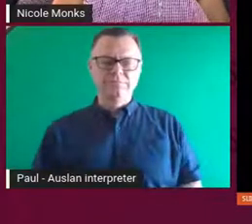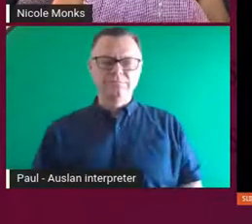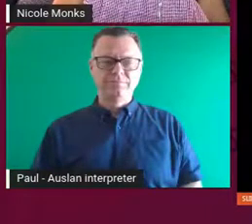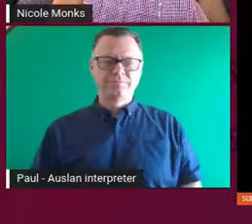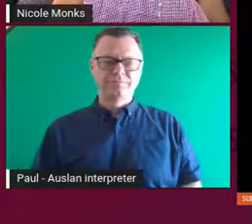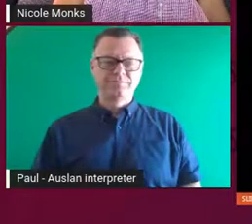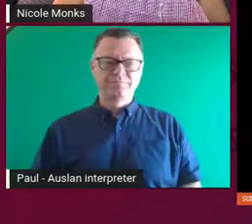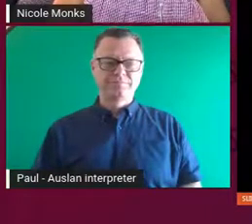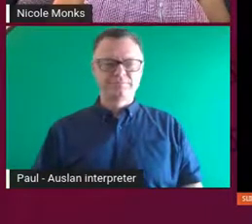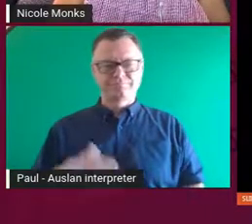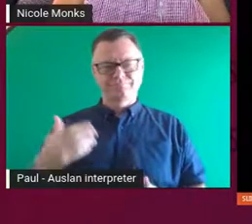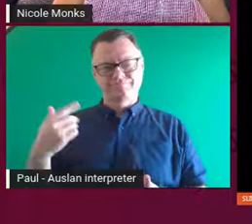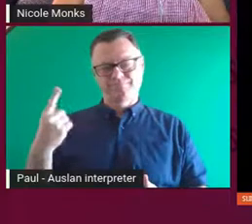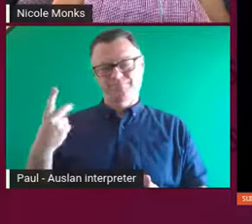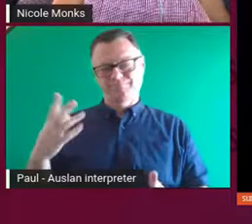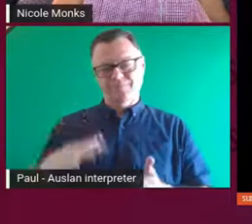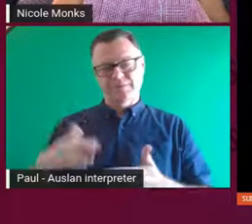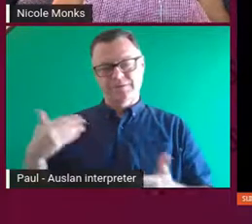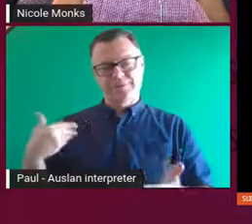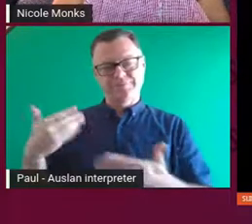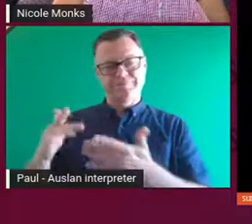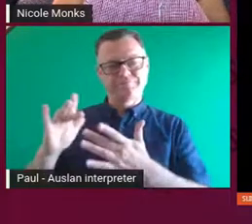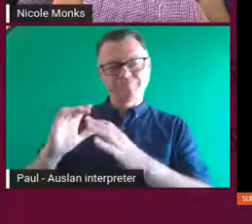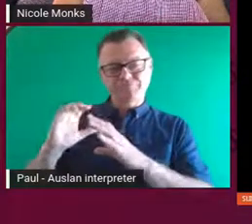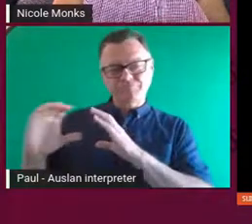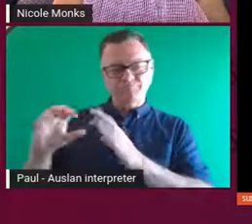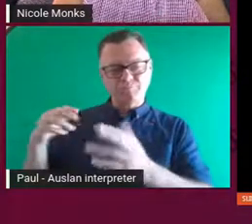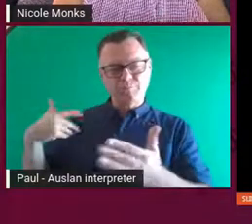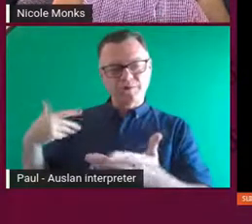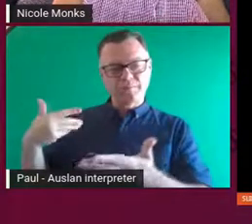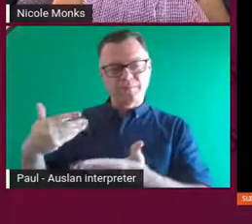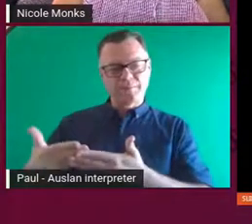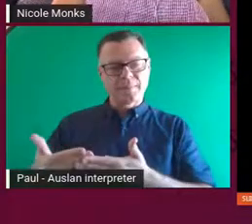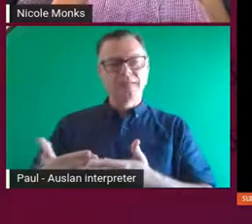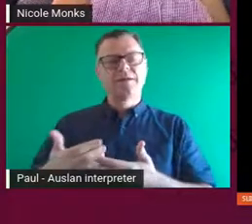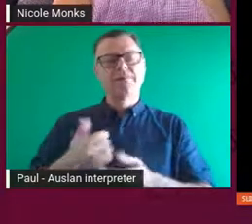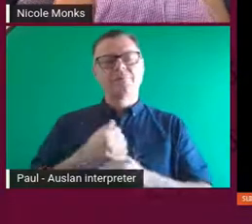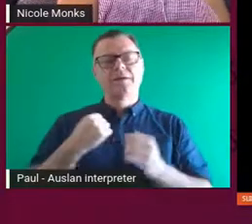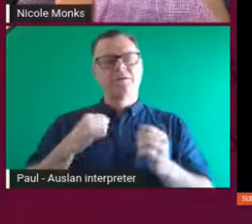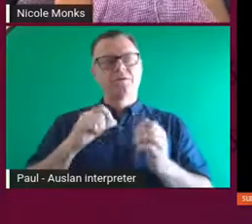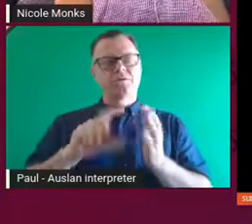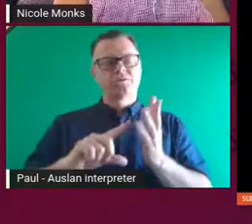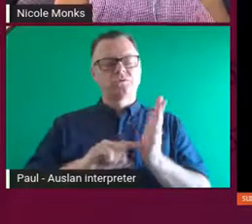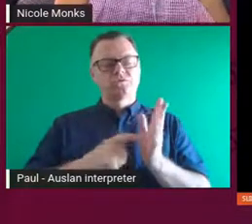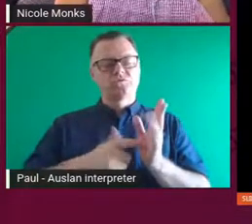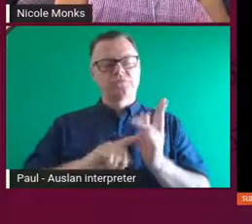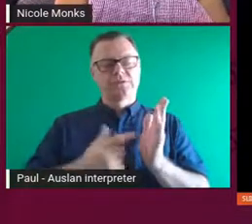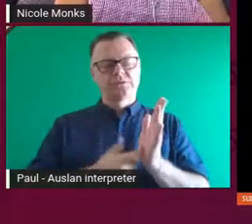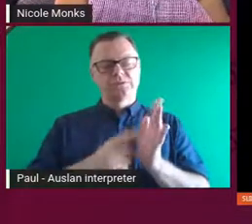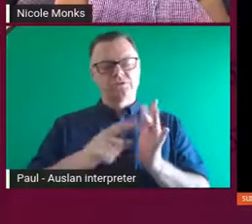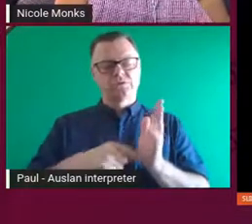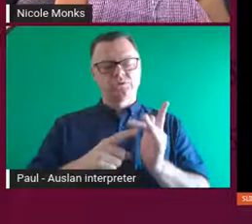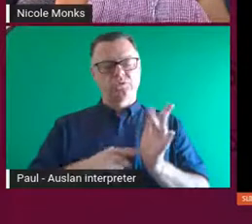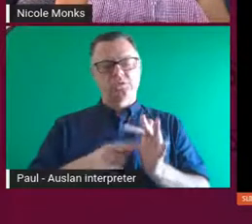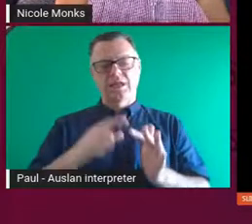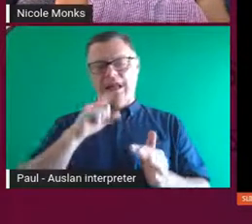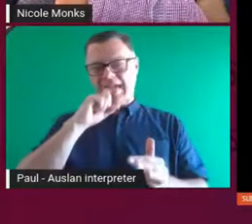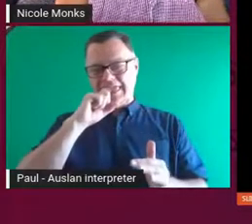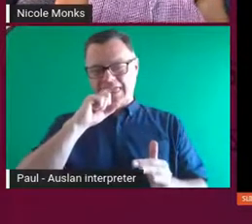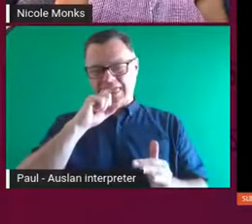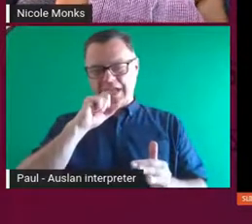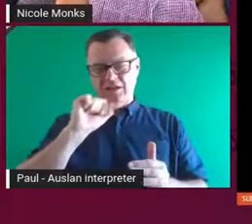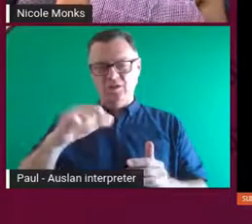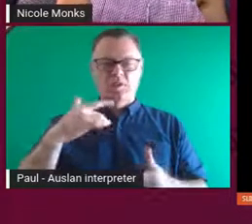to you over the last four months or so, Juliet, our curator, and myself have often been very jealous of your life